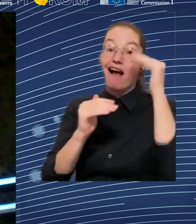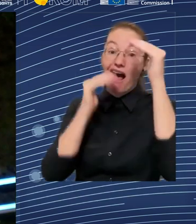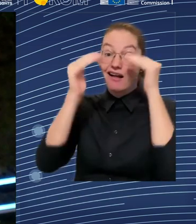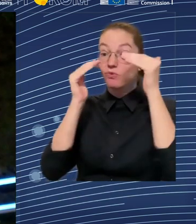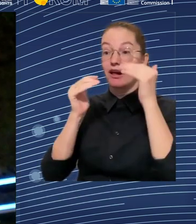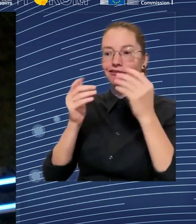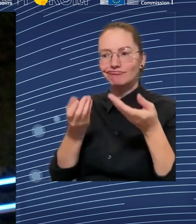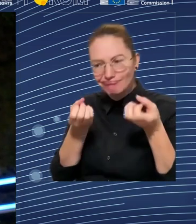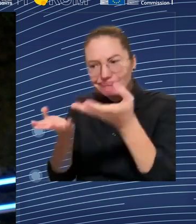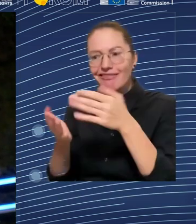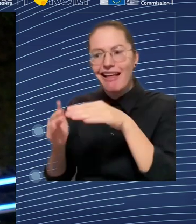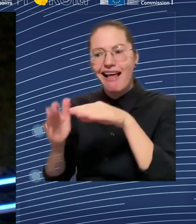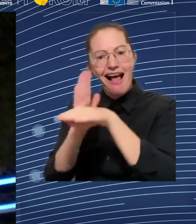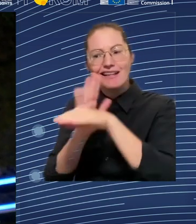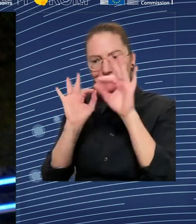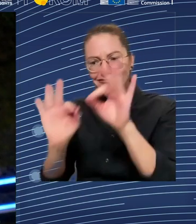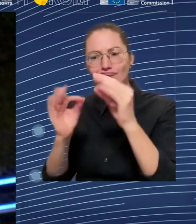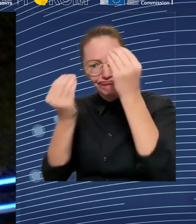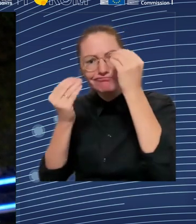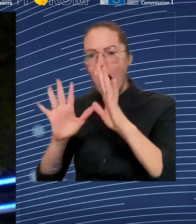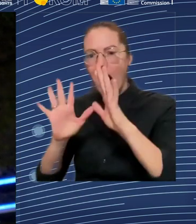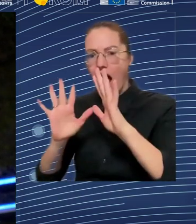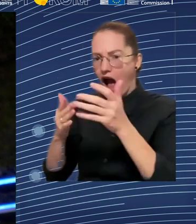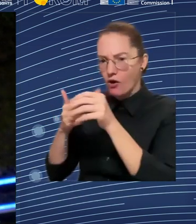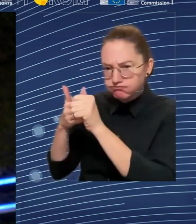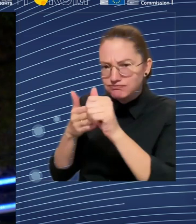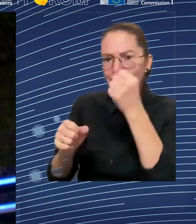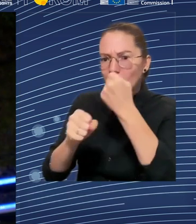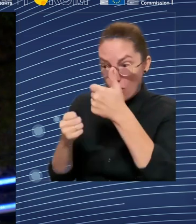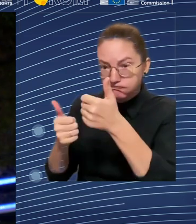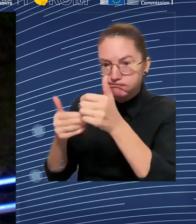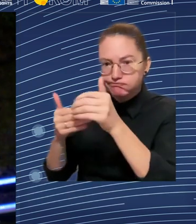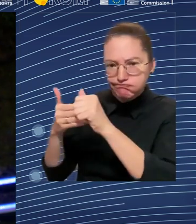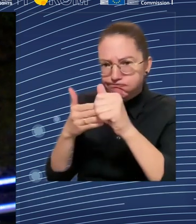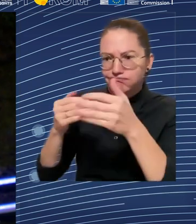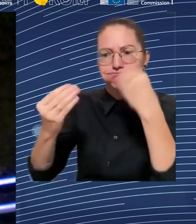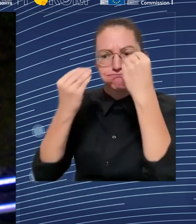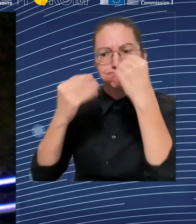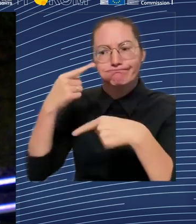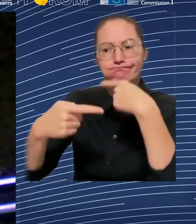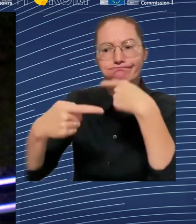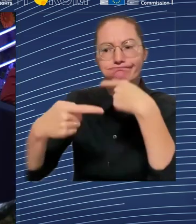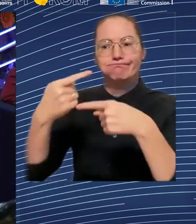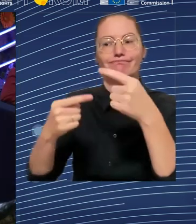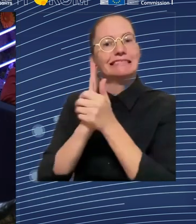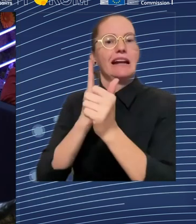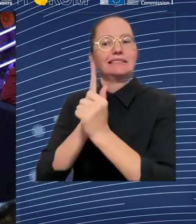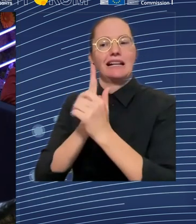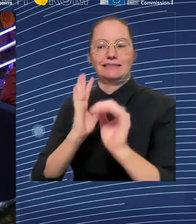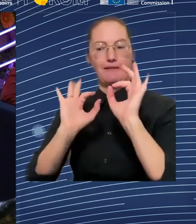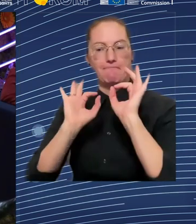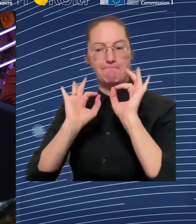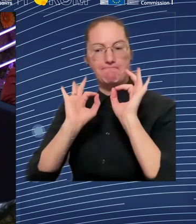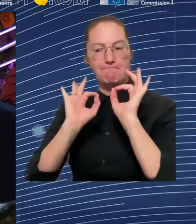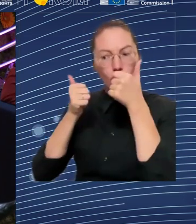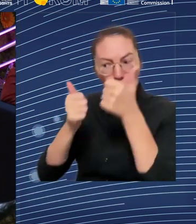And so that's important. Now, here France is actually a good example. They've introduced individual learning accounts. Again, it gives people